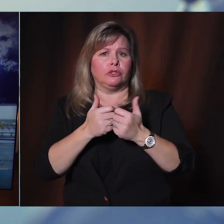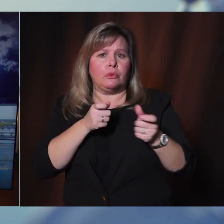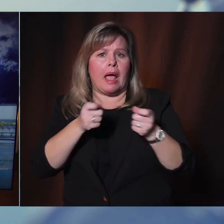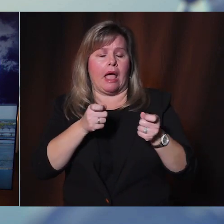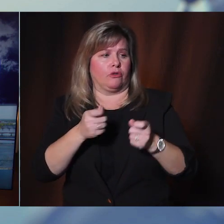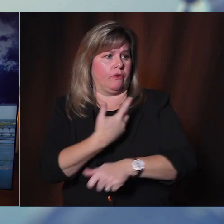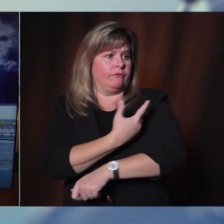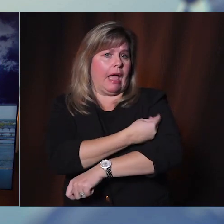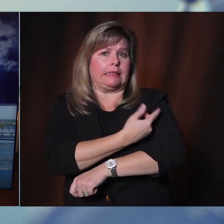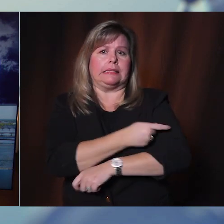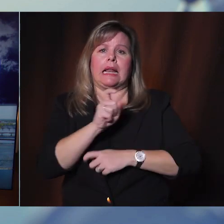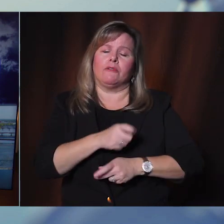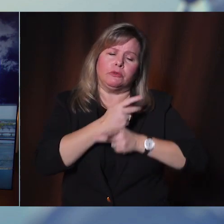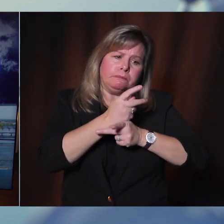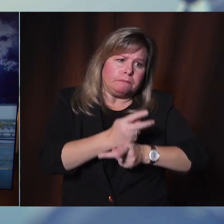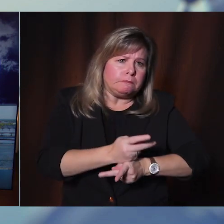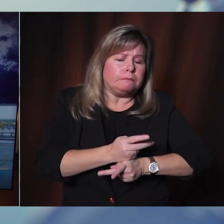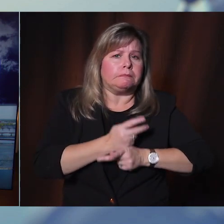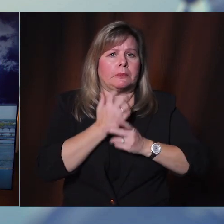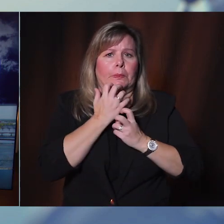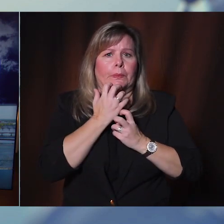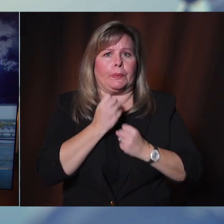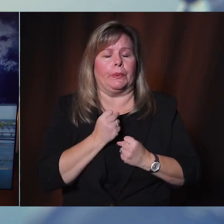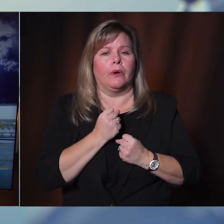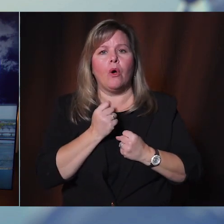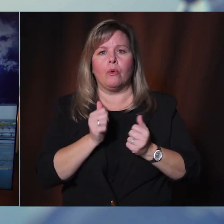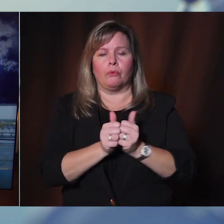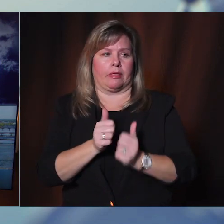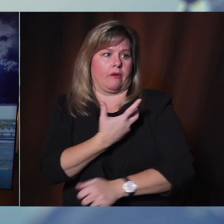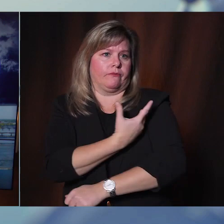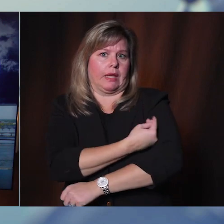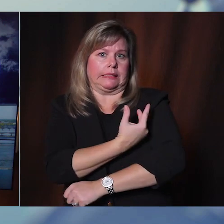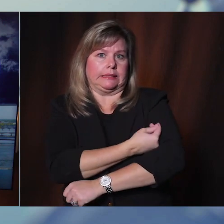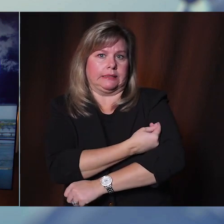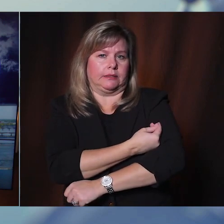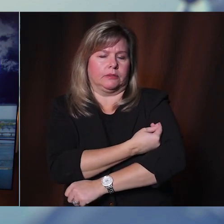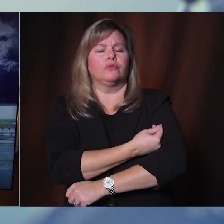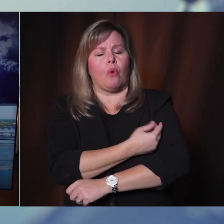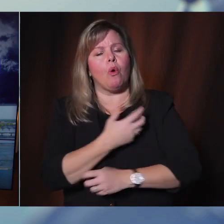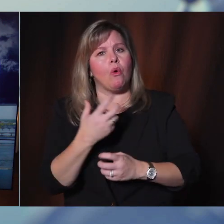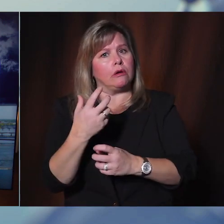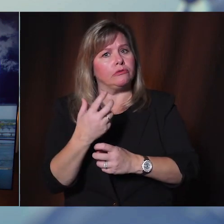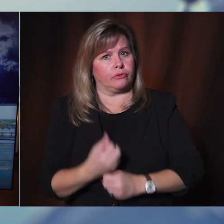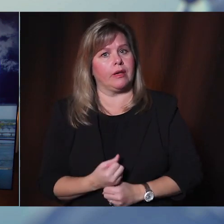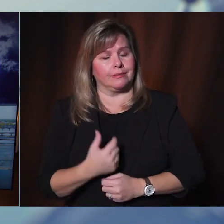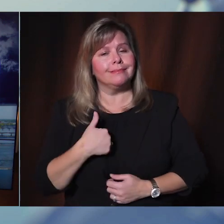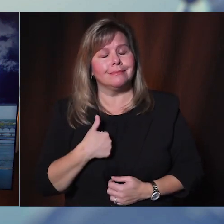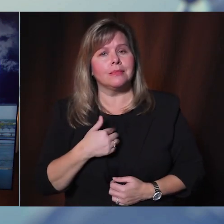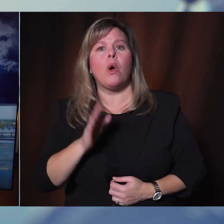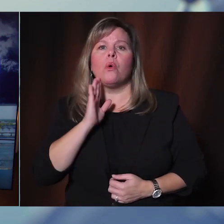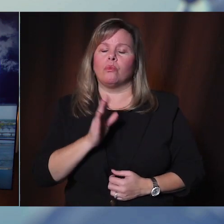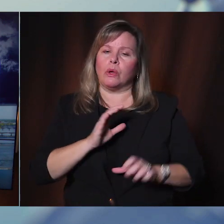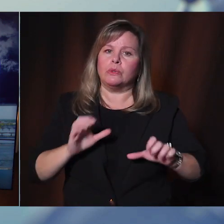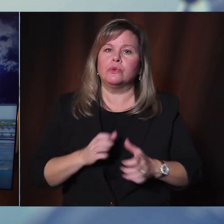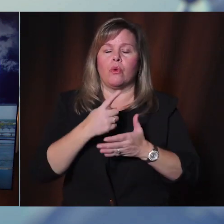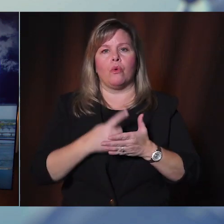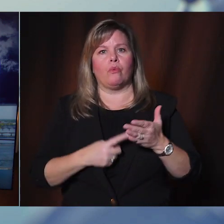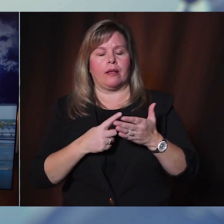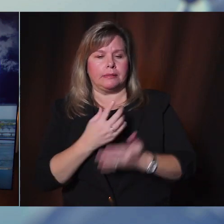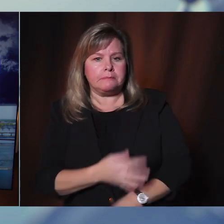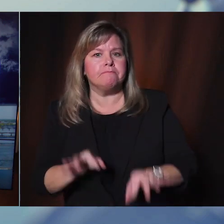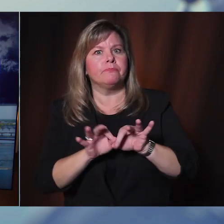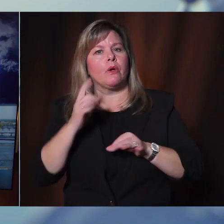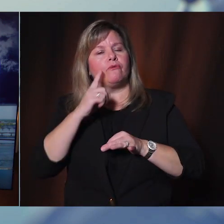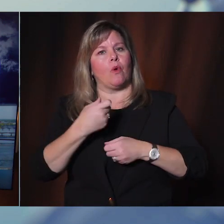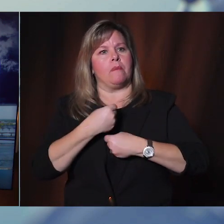and trust me. I promise we will keep you informed and we are going to do extraordinary things to make this vaccine